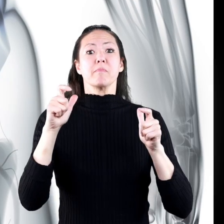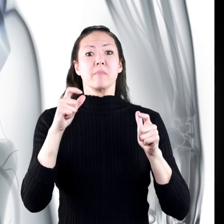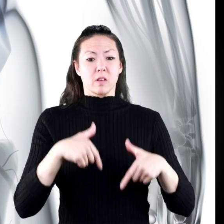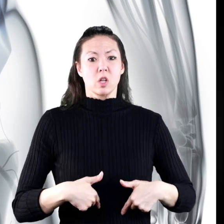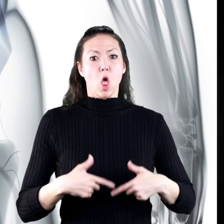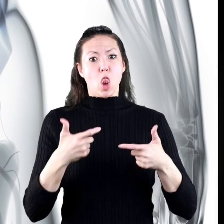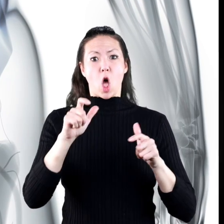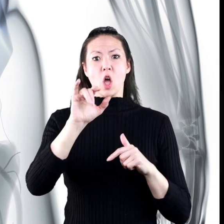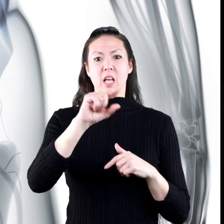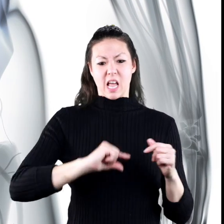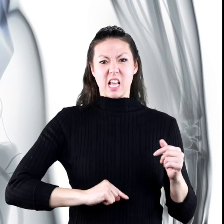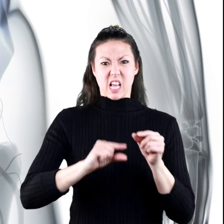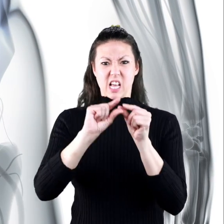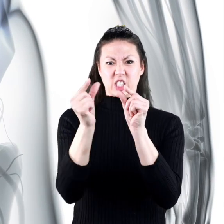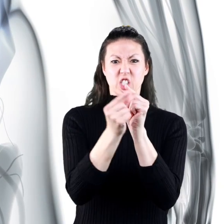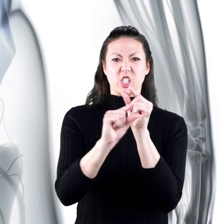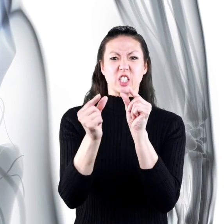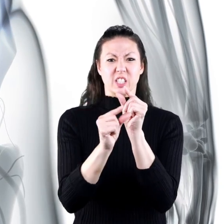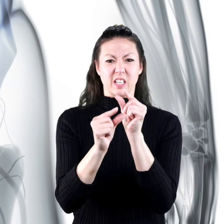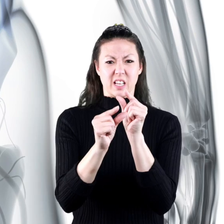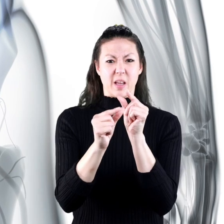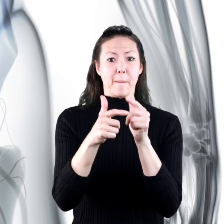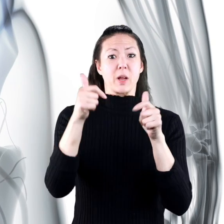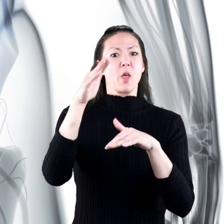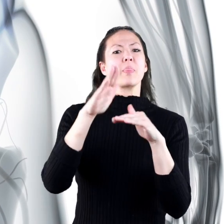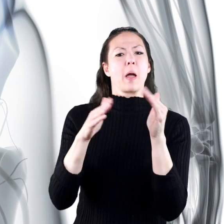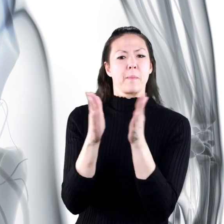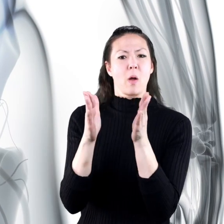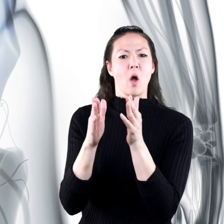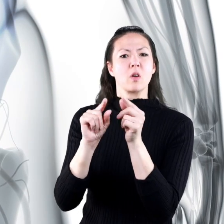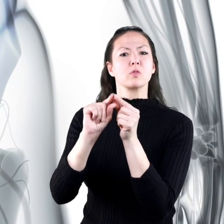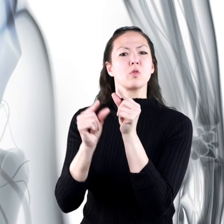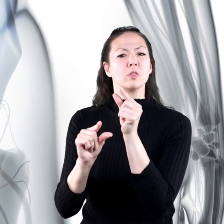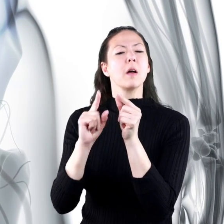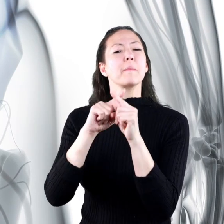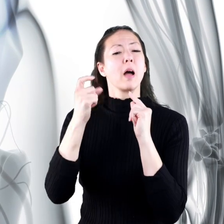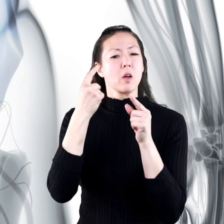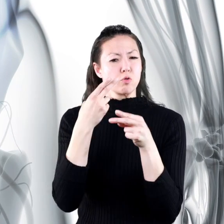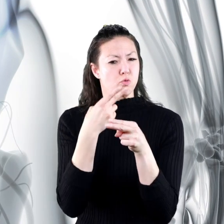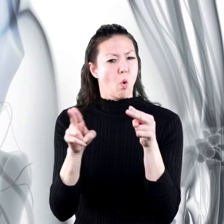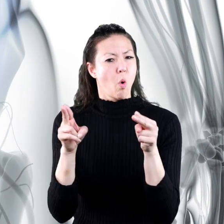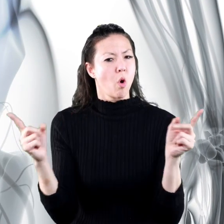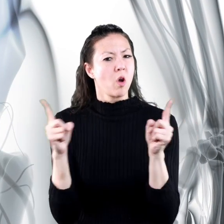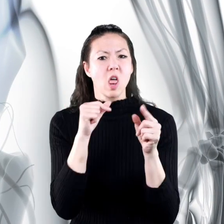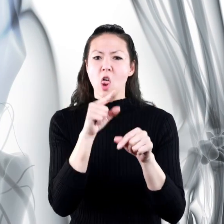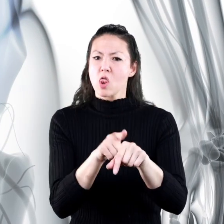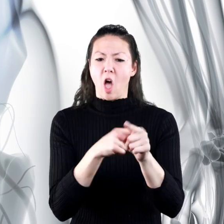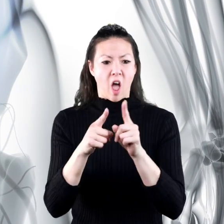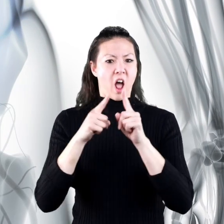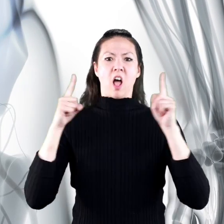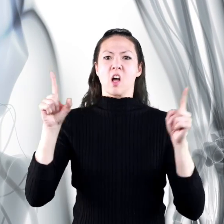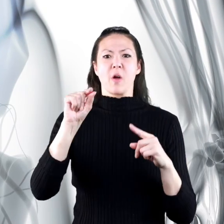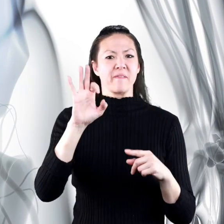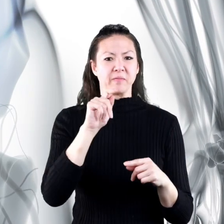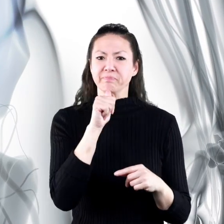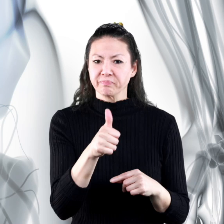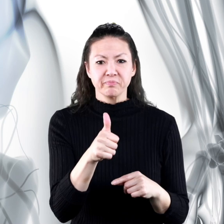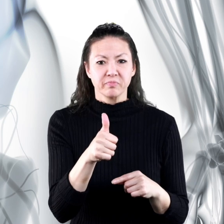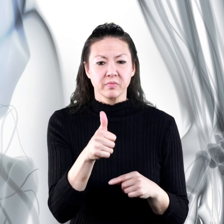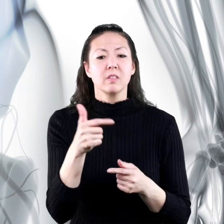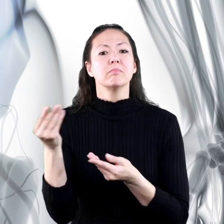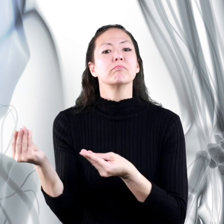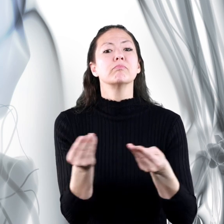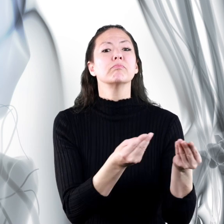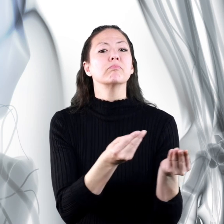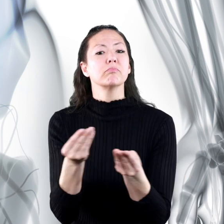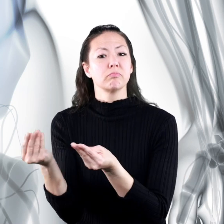large intestine, which is bigger than the small intestine, but a lot shorter. And it goes up and over and down through